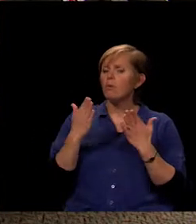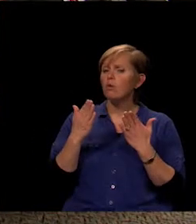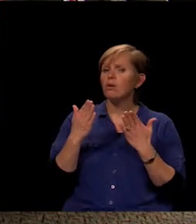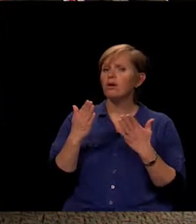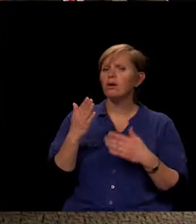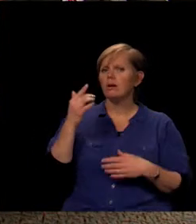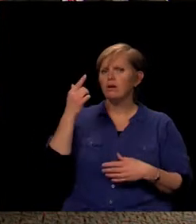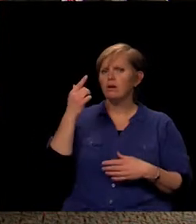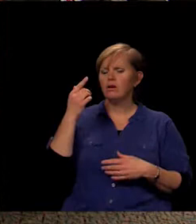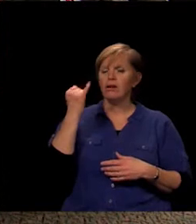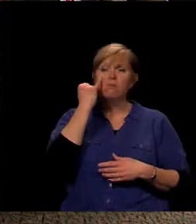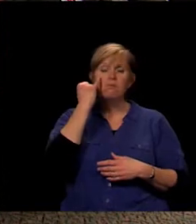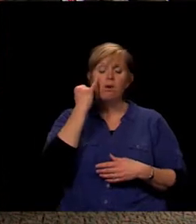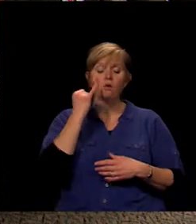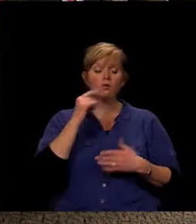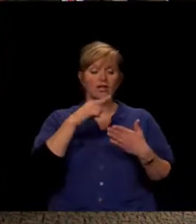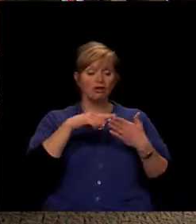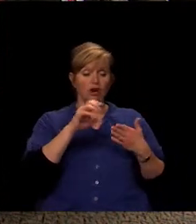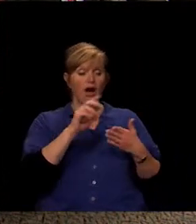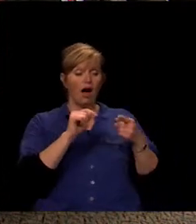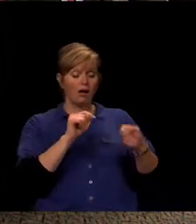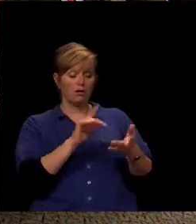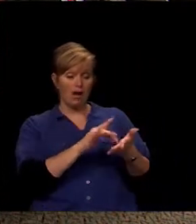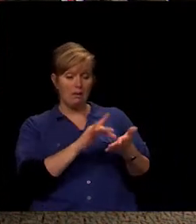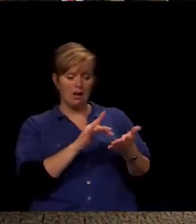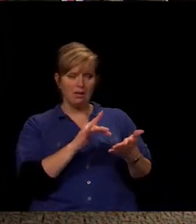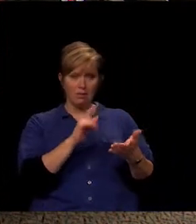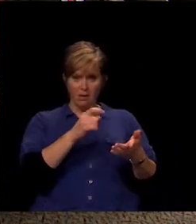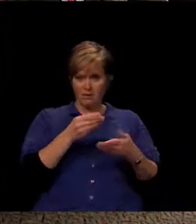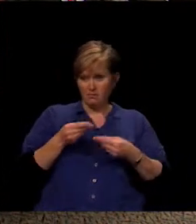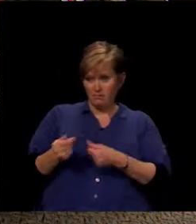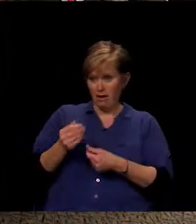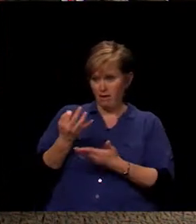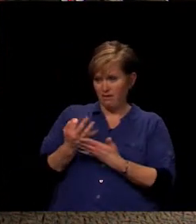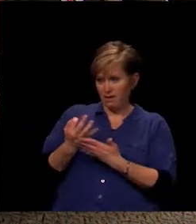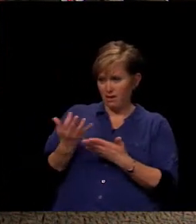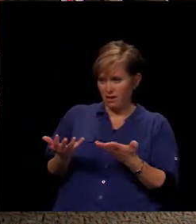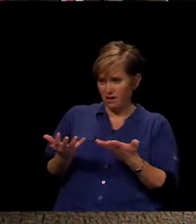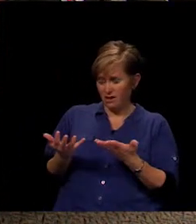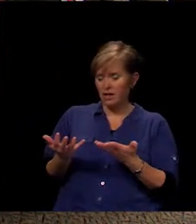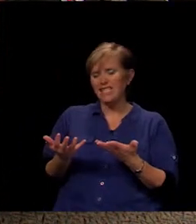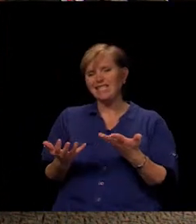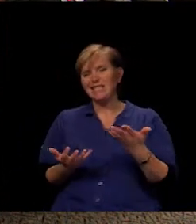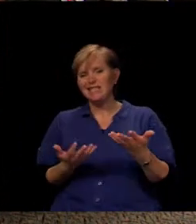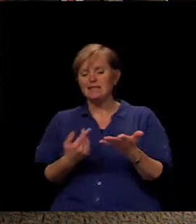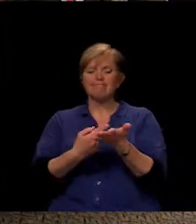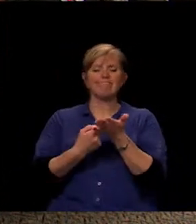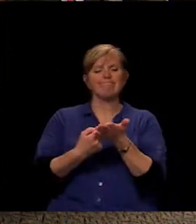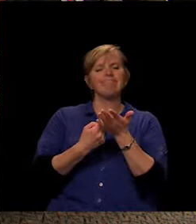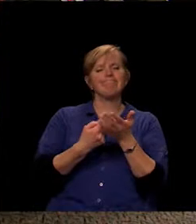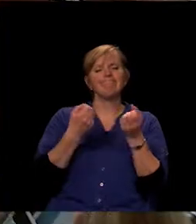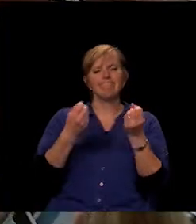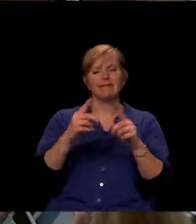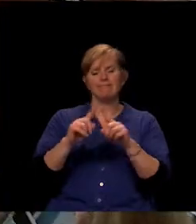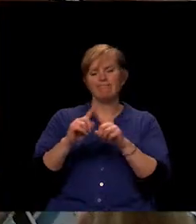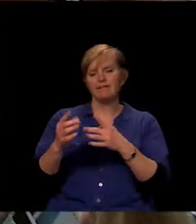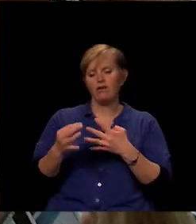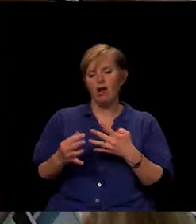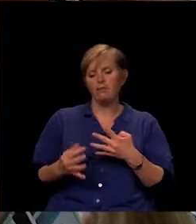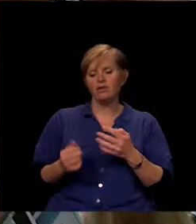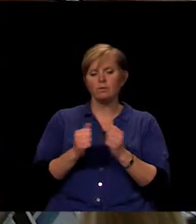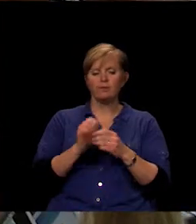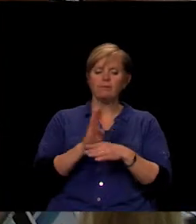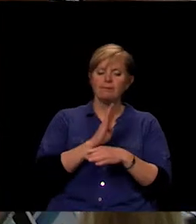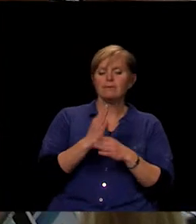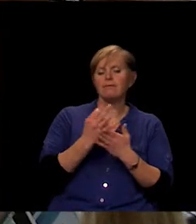life We're discussing several options that way and with business and finance and John and